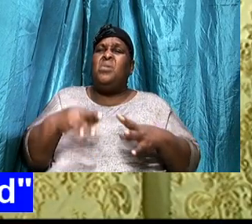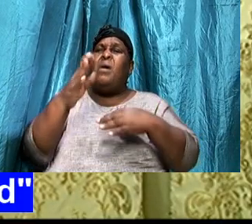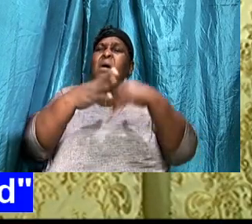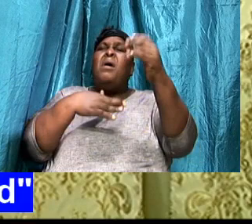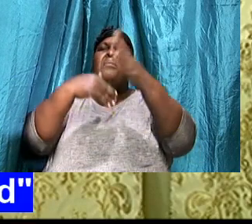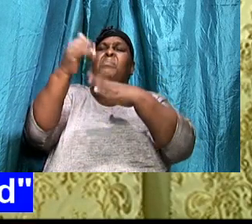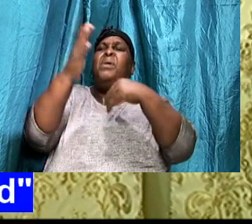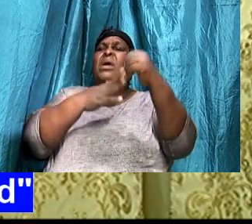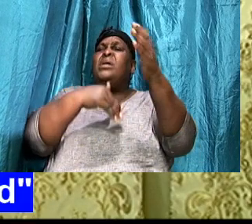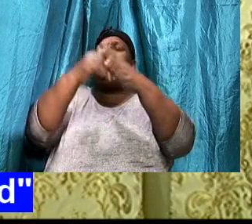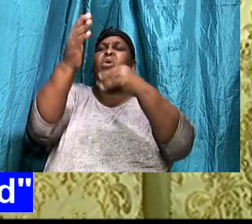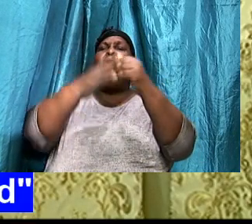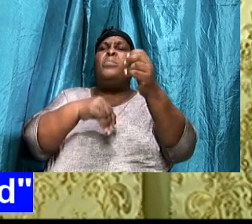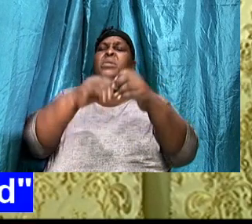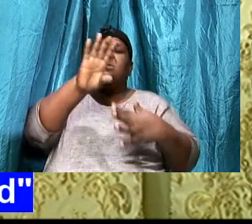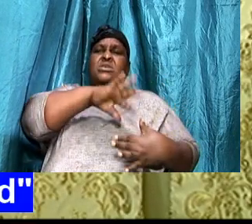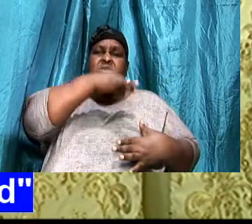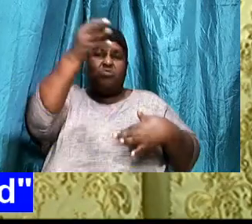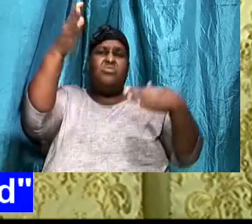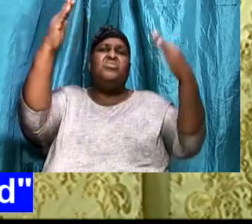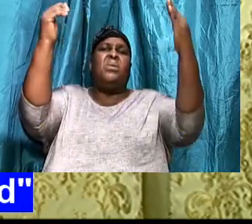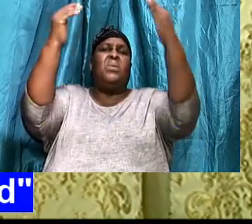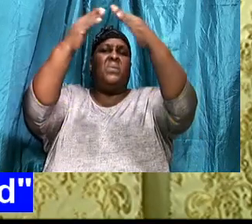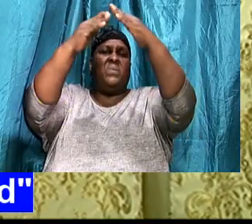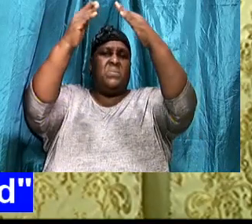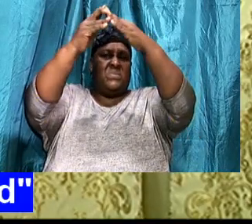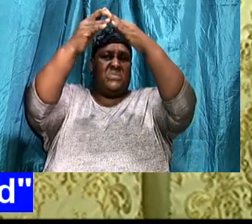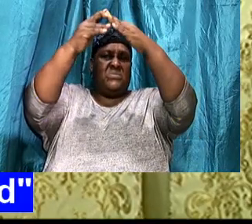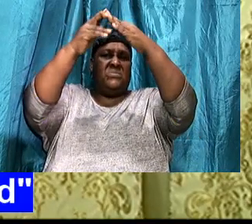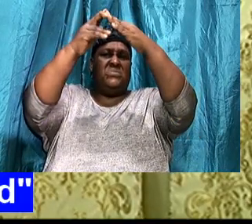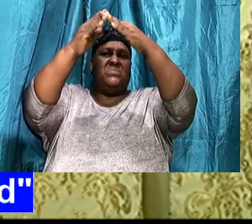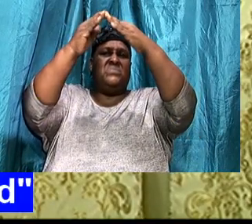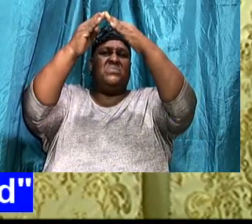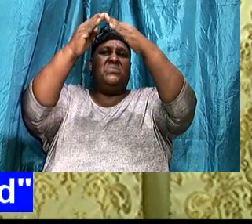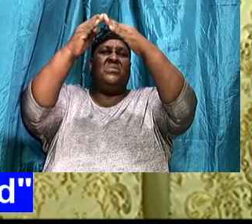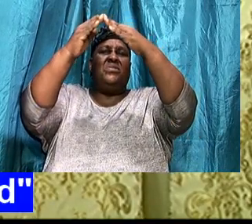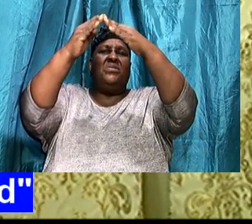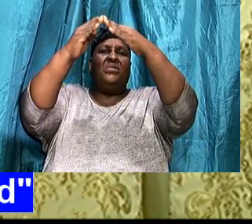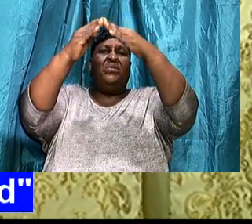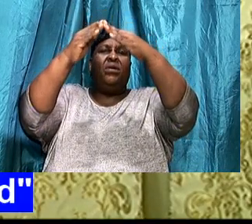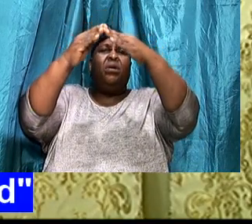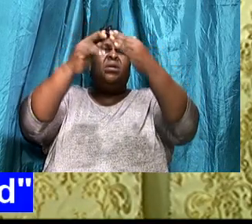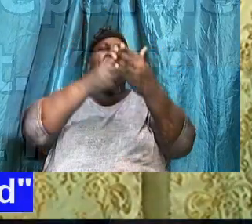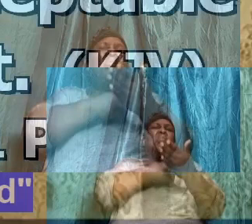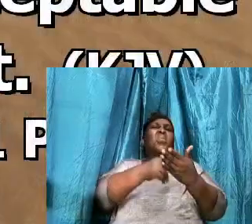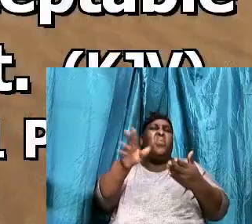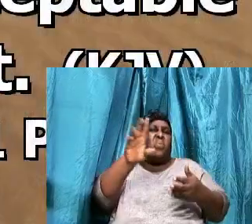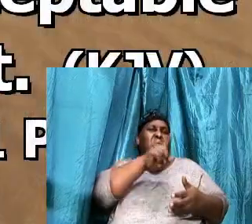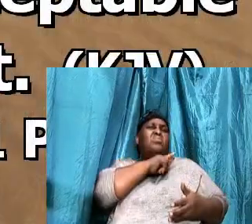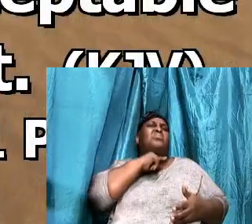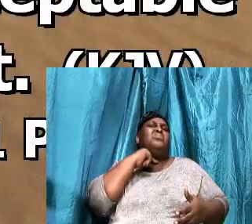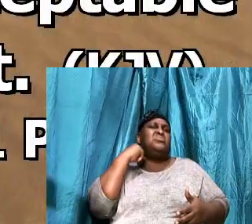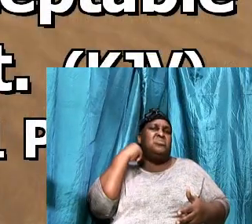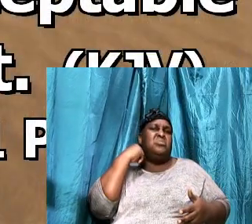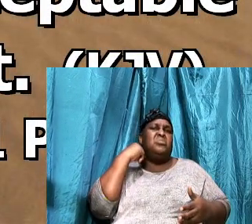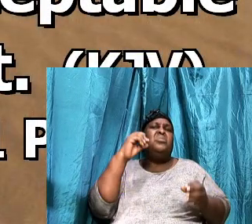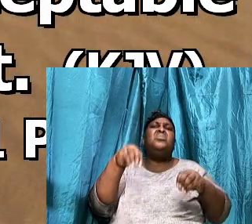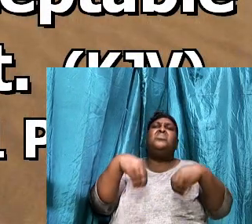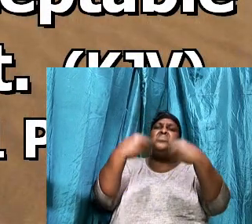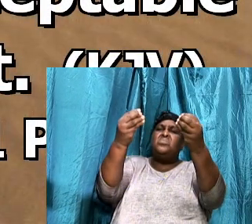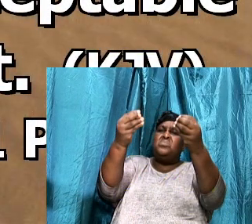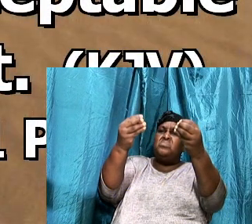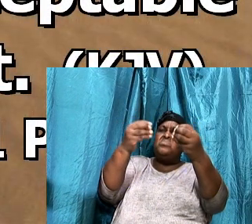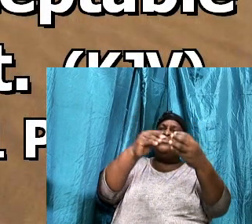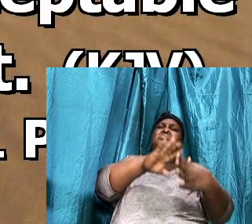Are built up, A spiritual house, And an holy priesthood, To offer up,